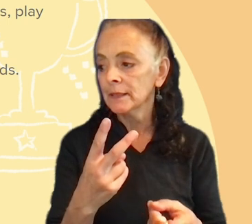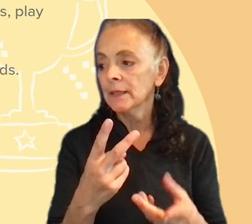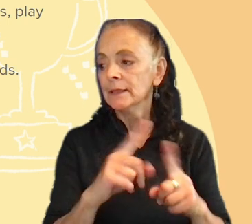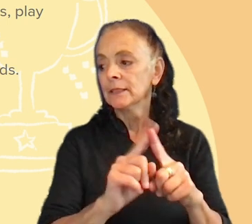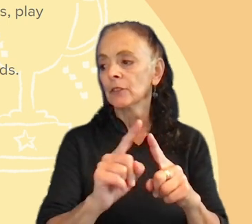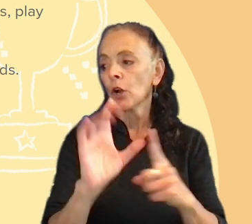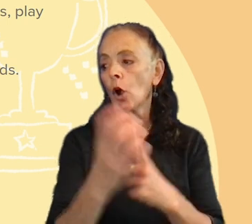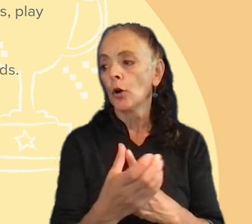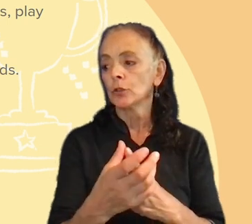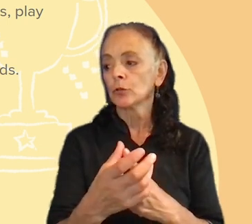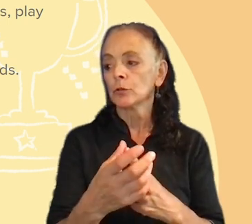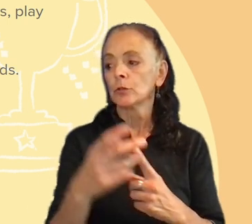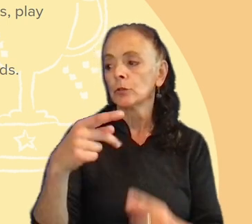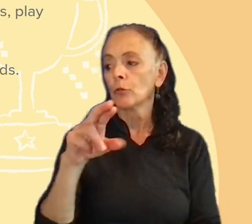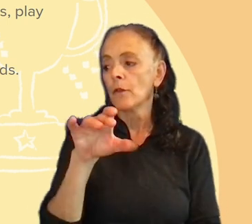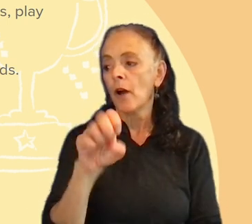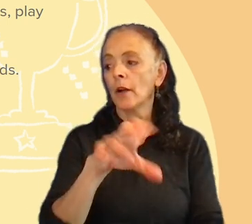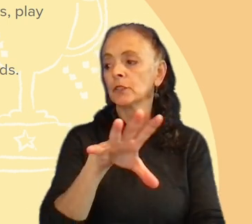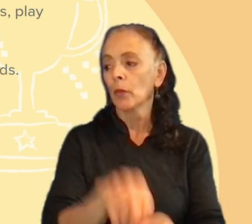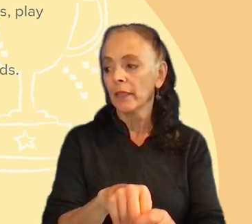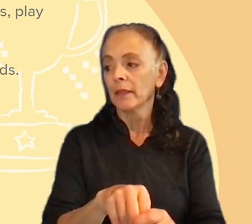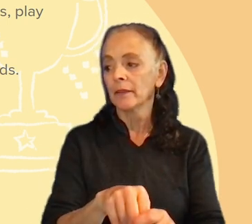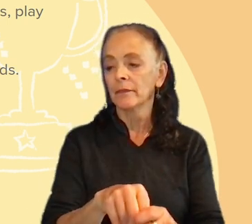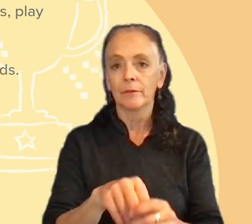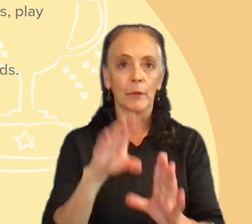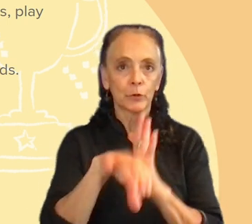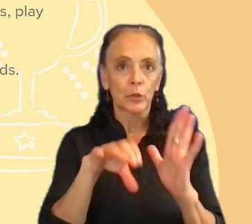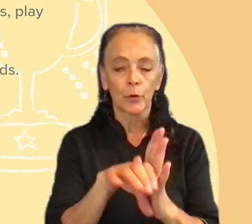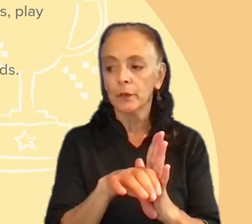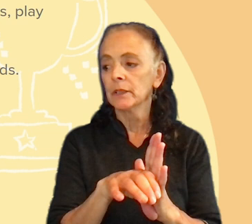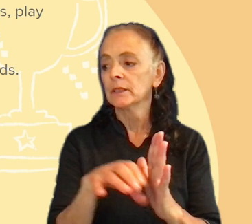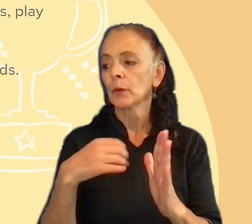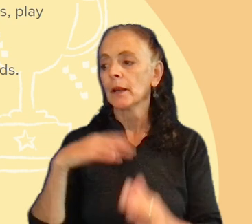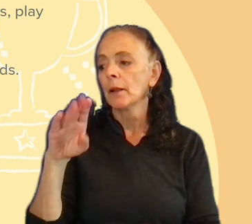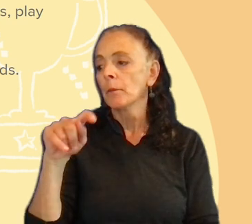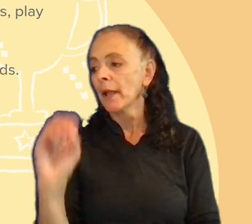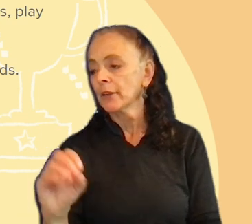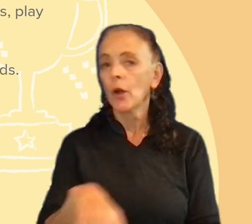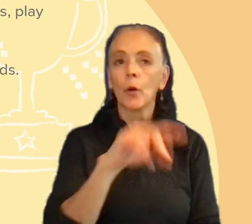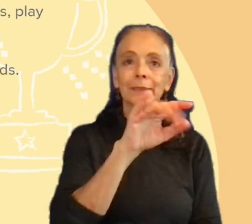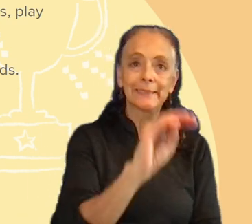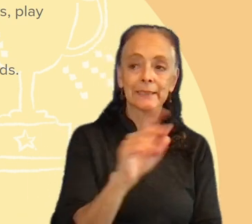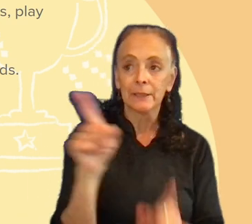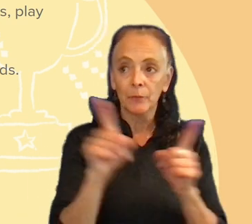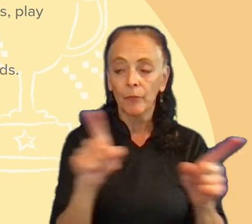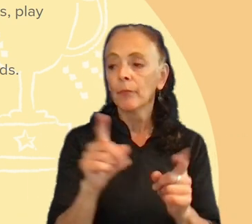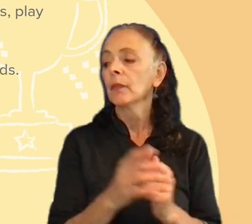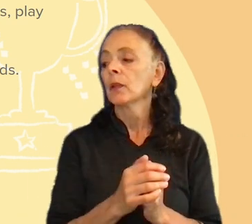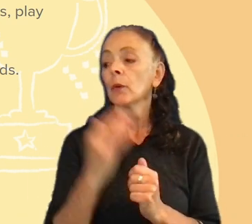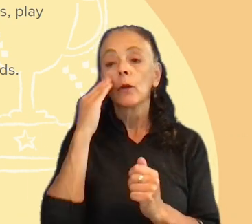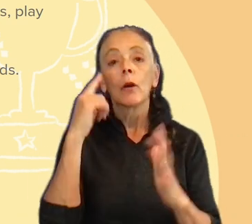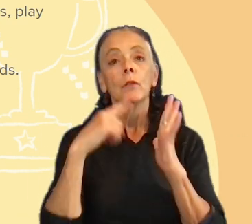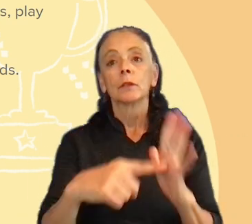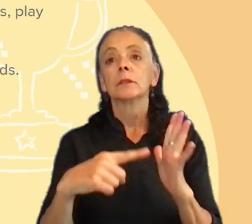personas. So, even though we had Beto Batalha and Tim Costa, we know that, for instance,